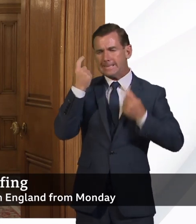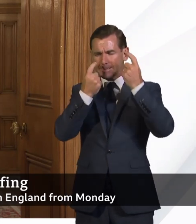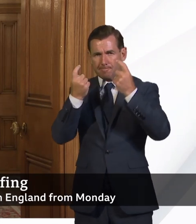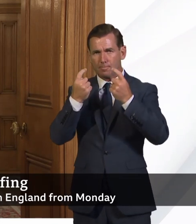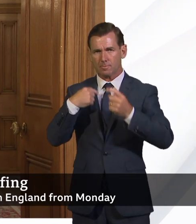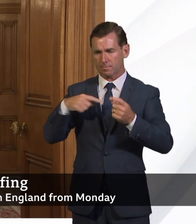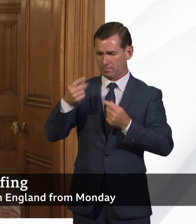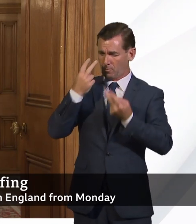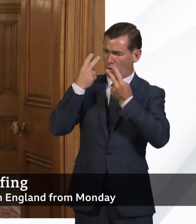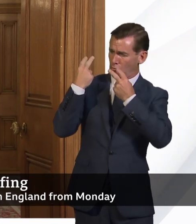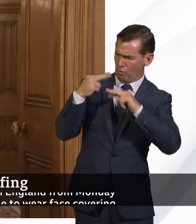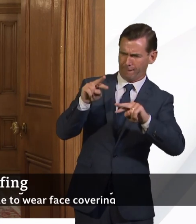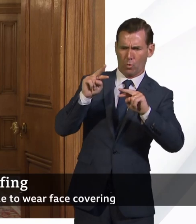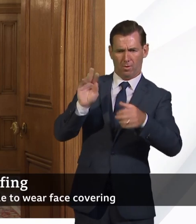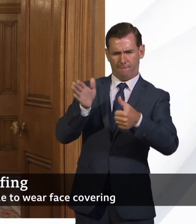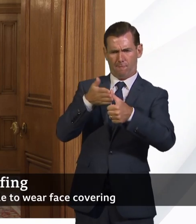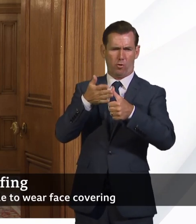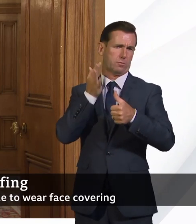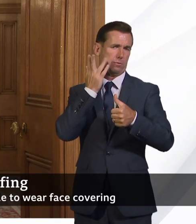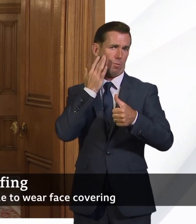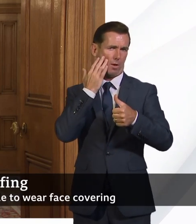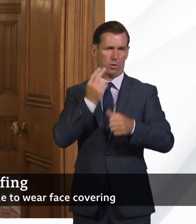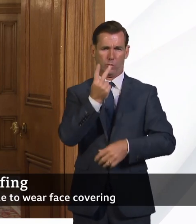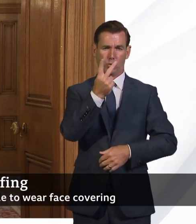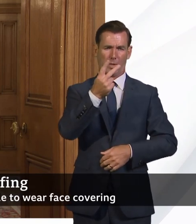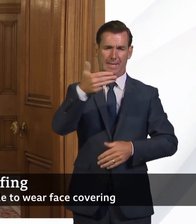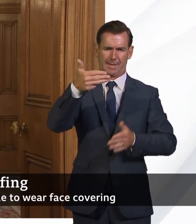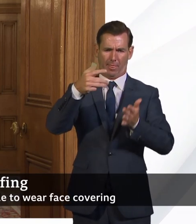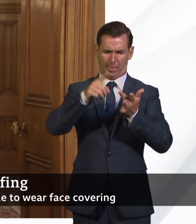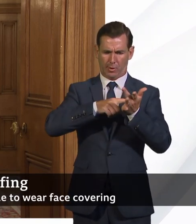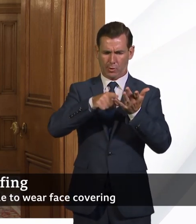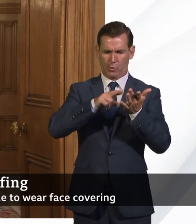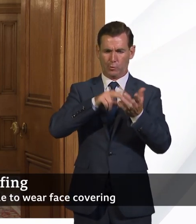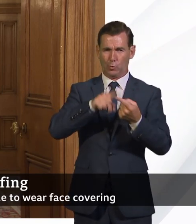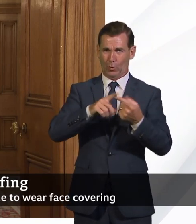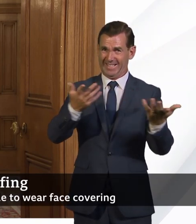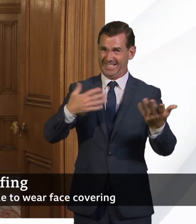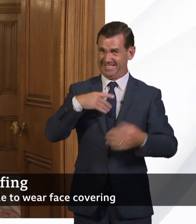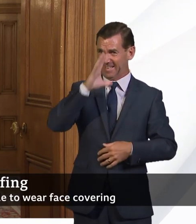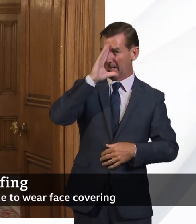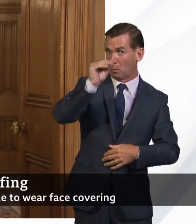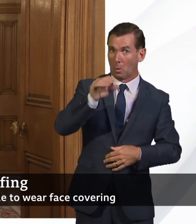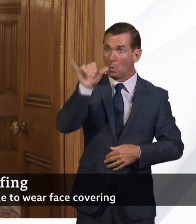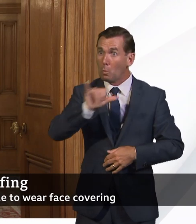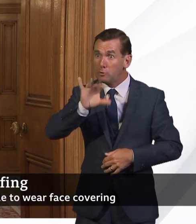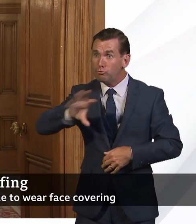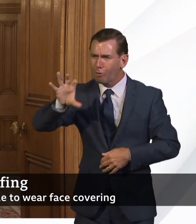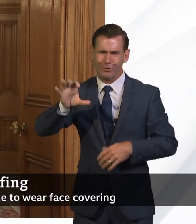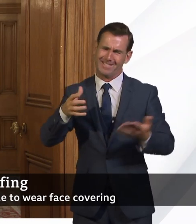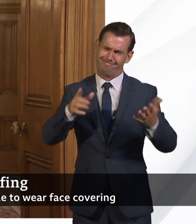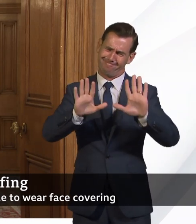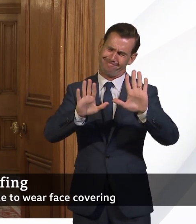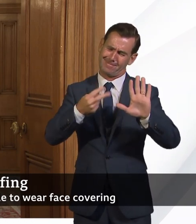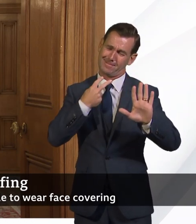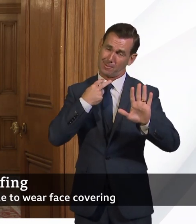review of this takes place on the 29th of June. So I'm sorry to disappoint you about which countries we're speaking to and all the all the rest of it, we will